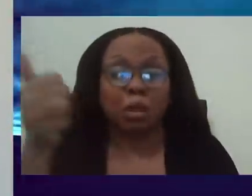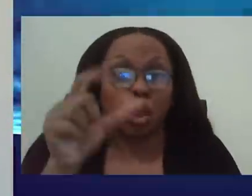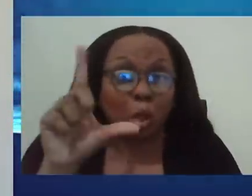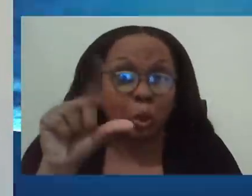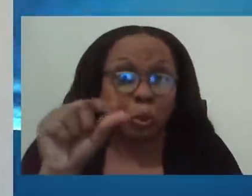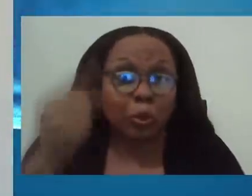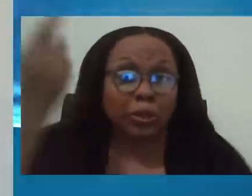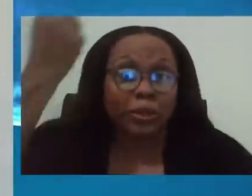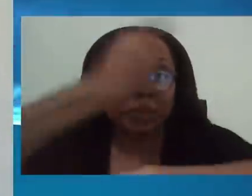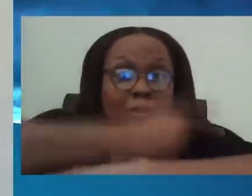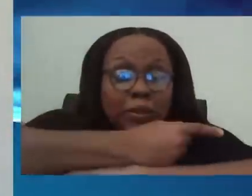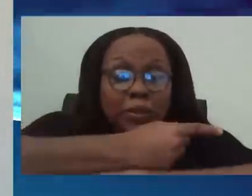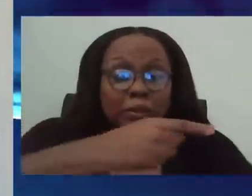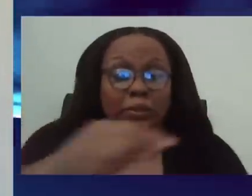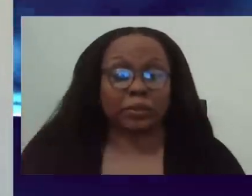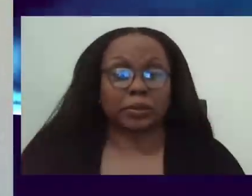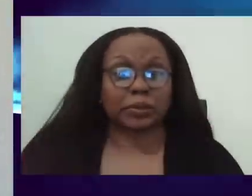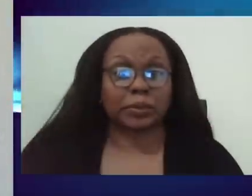And we are,